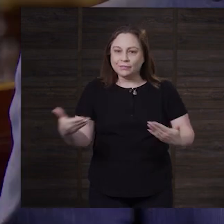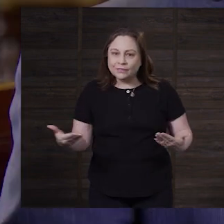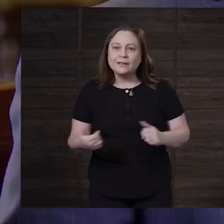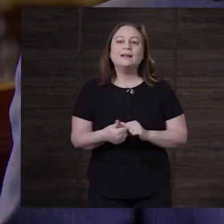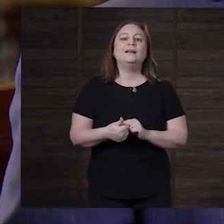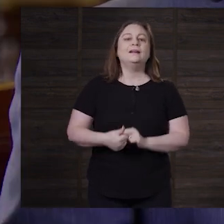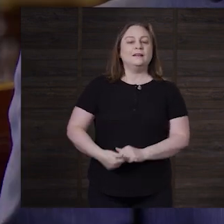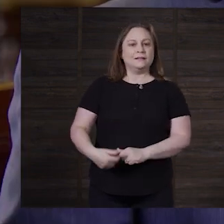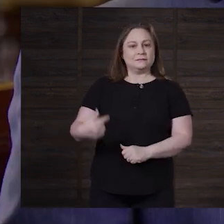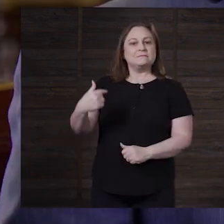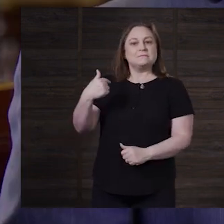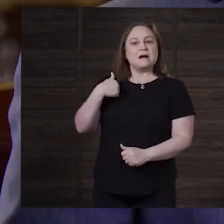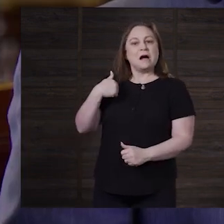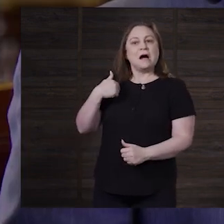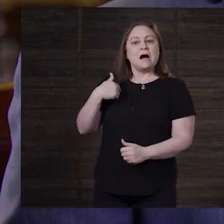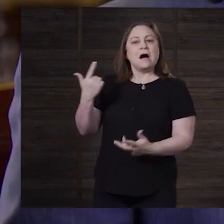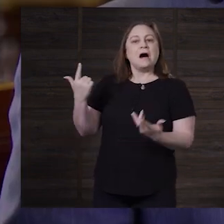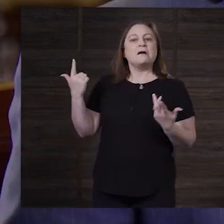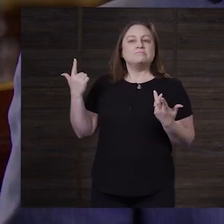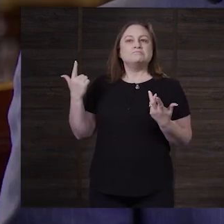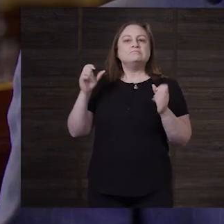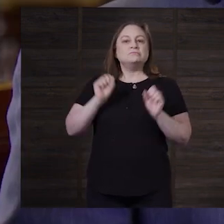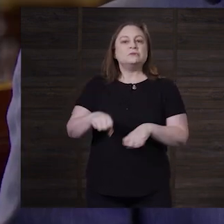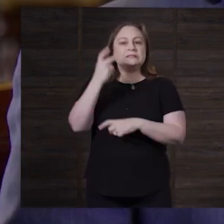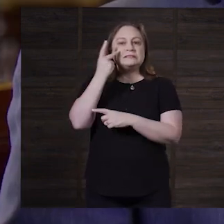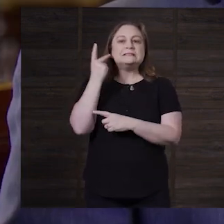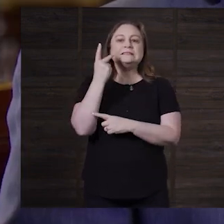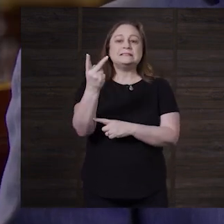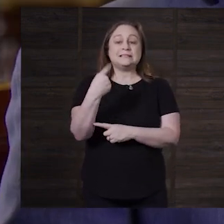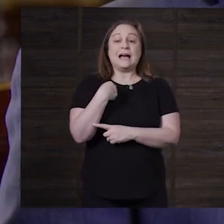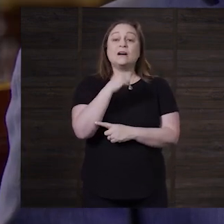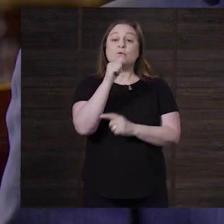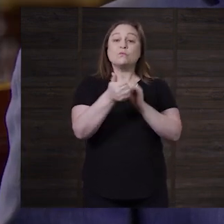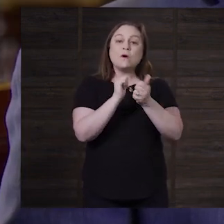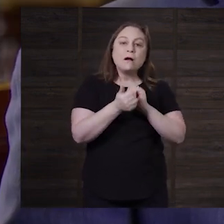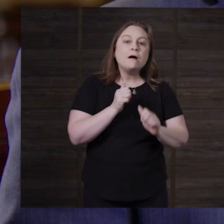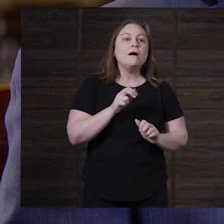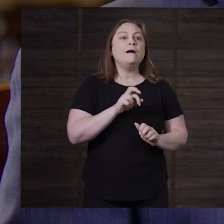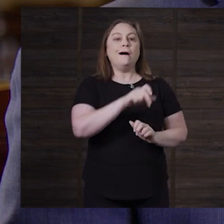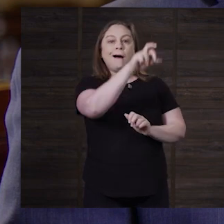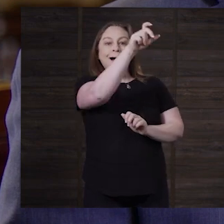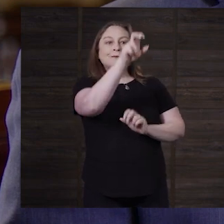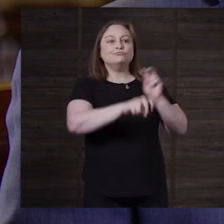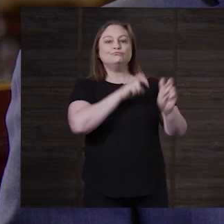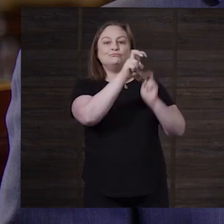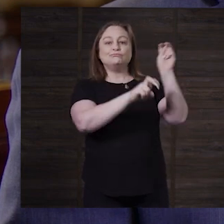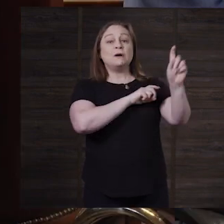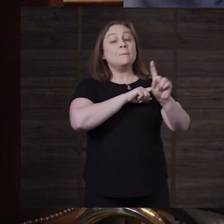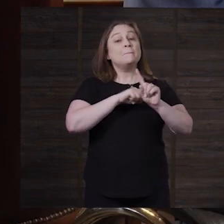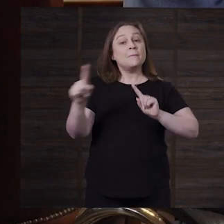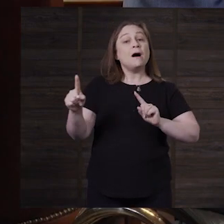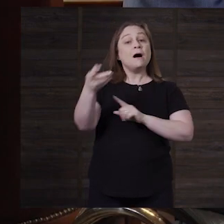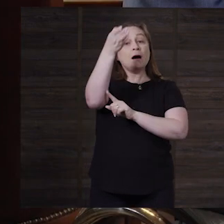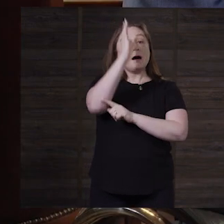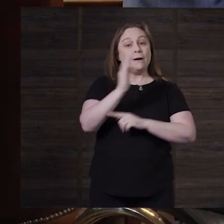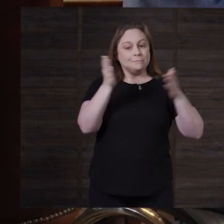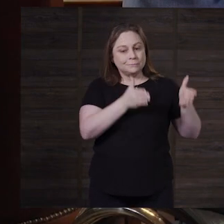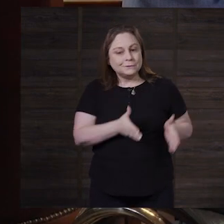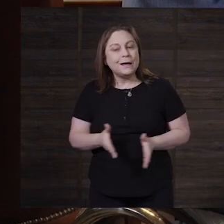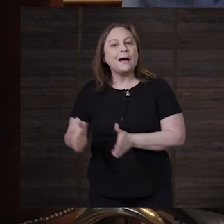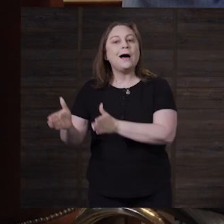I think I'm a testament to it. I don't climb ladders or run races or anything or climb stairs anymore but for some reason